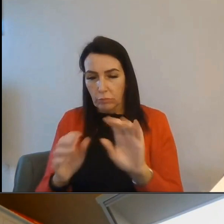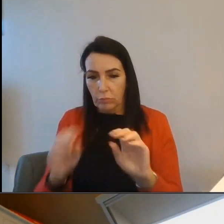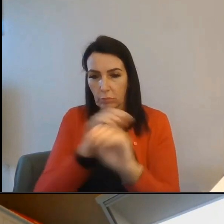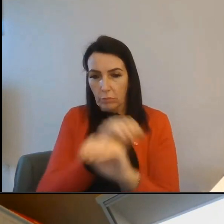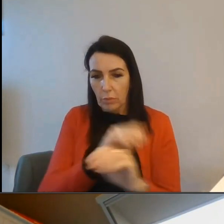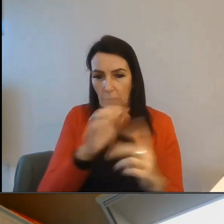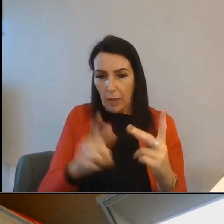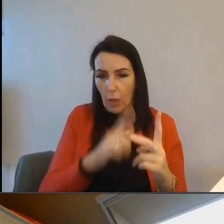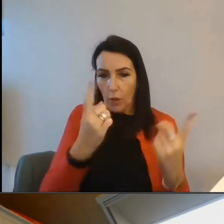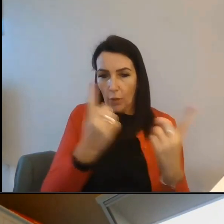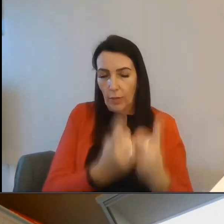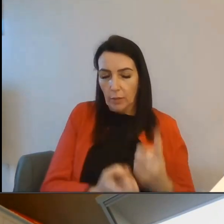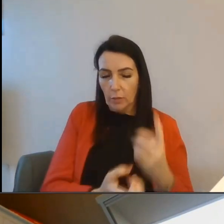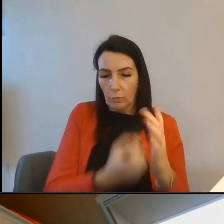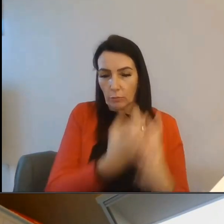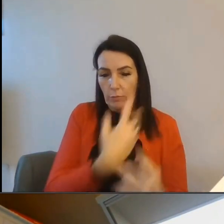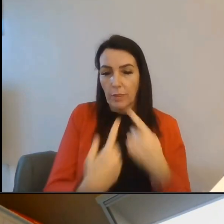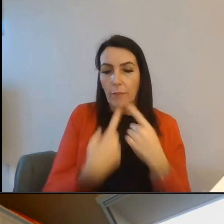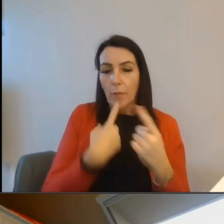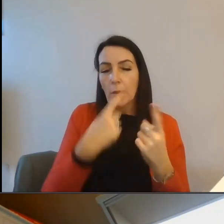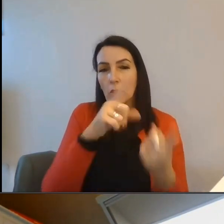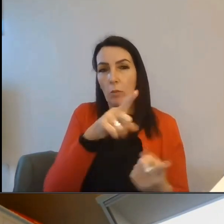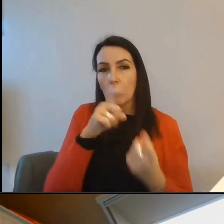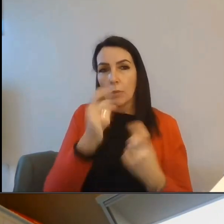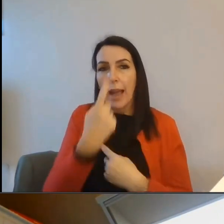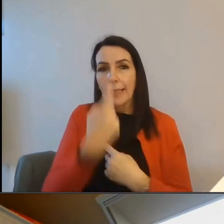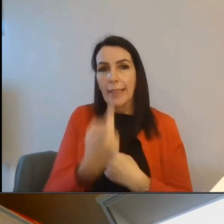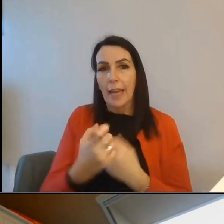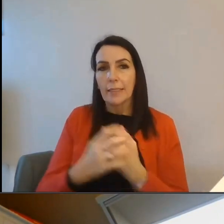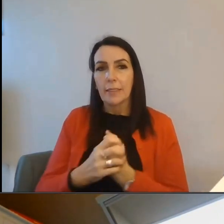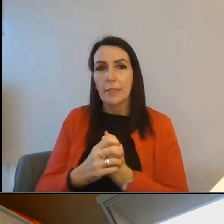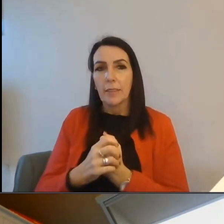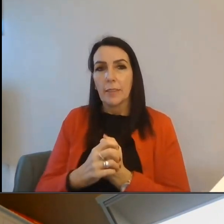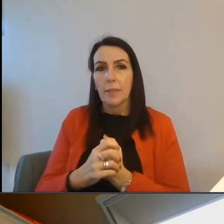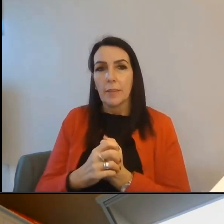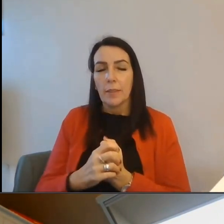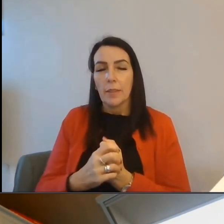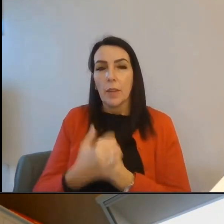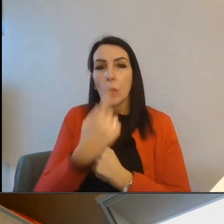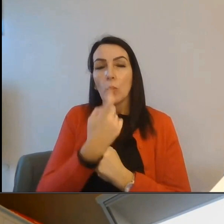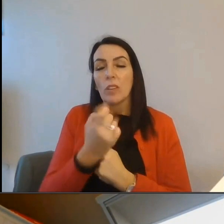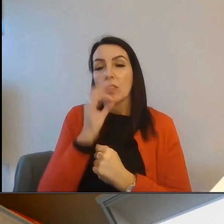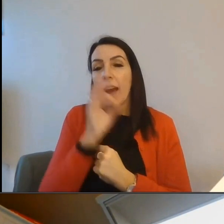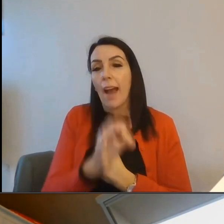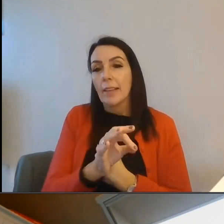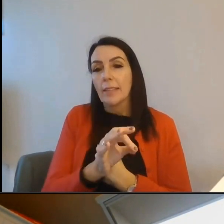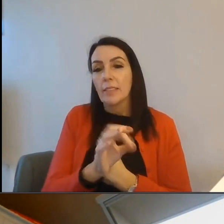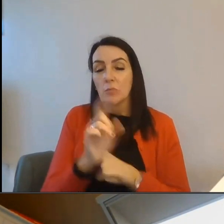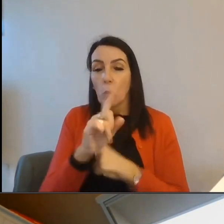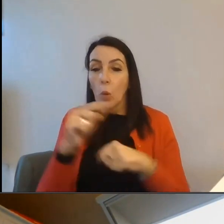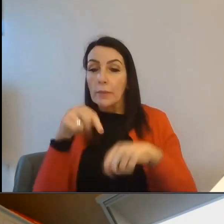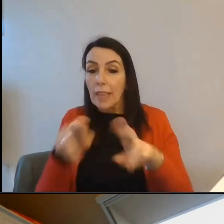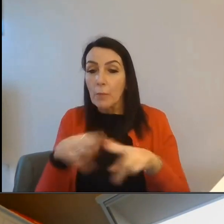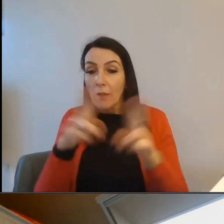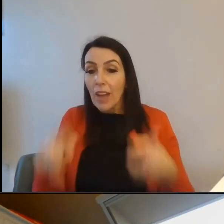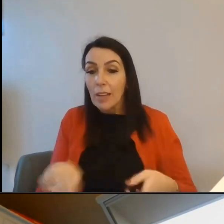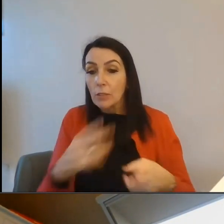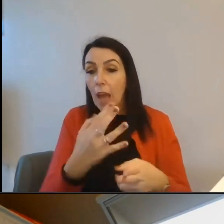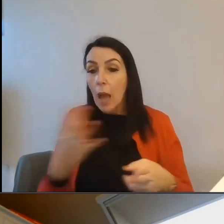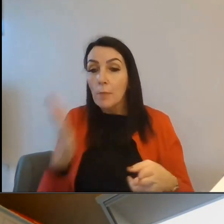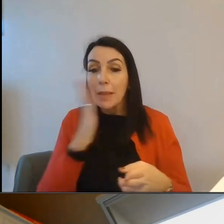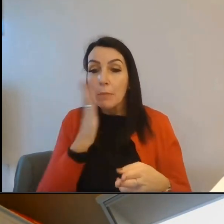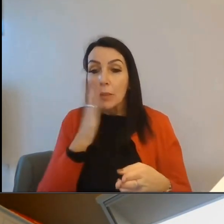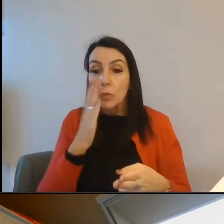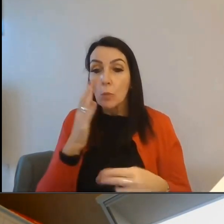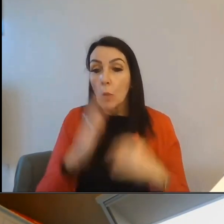aspects of the property. For example, as an absolute minimum, we can simply ask the type of house, how many bedrooms, when was